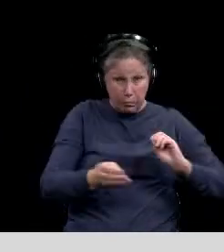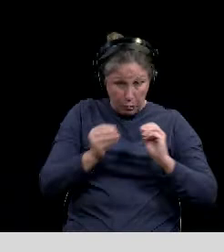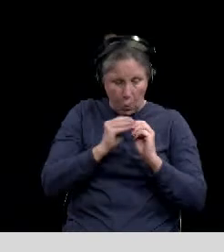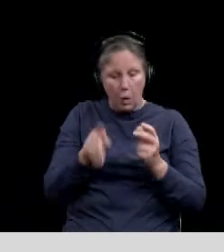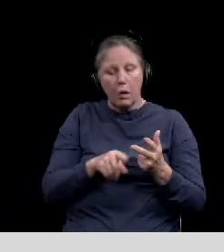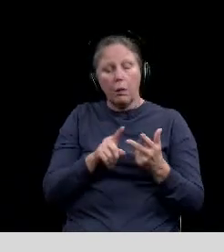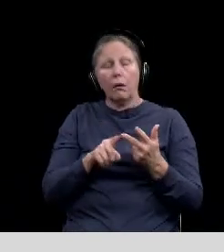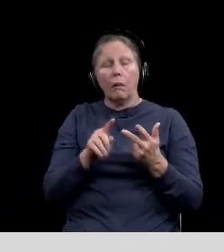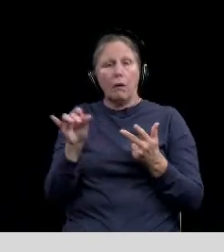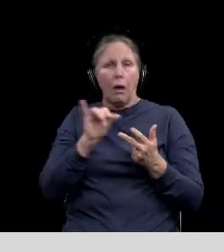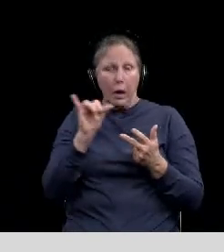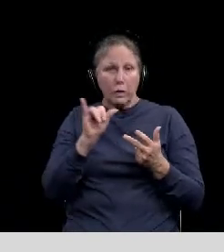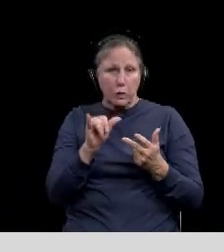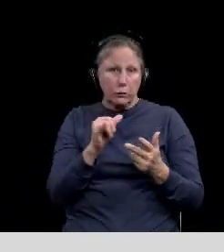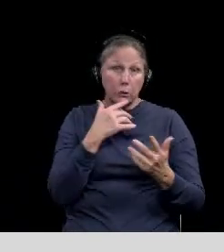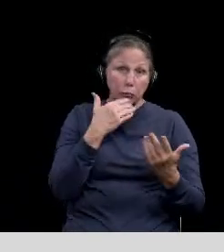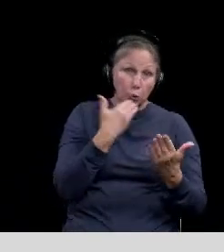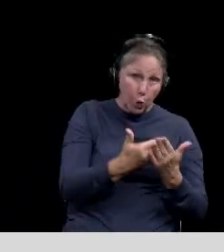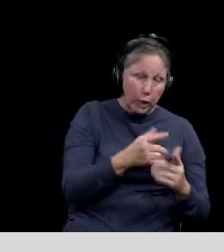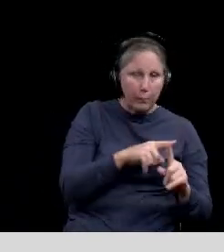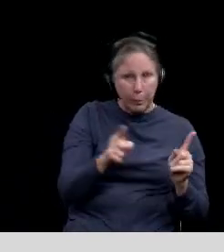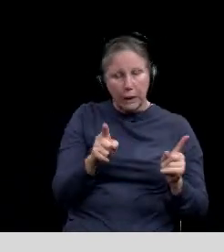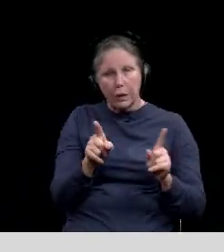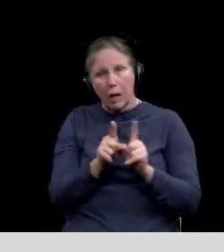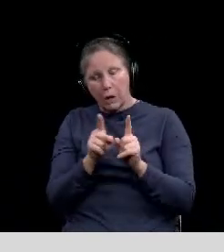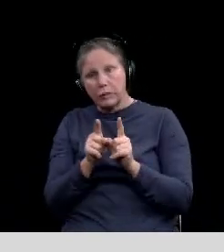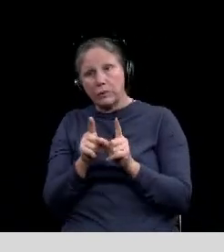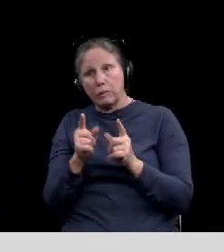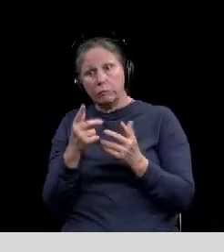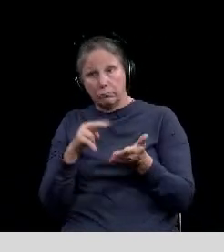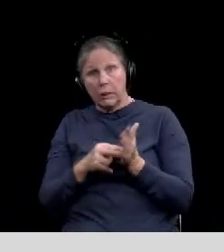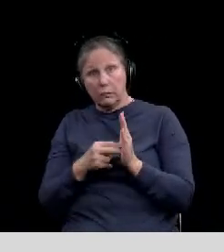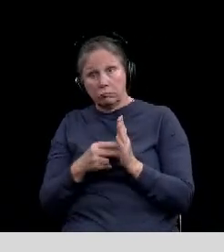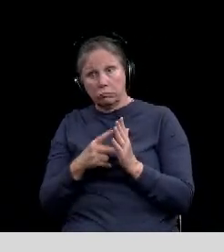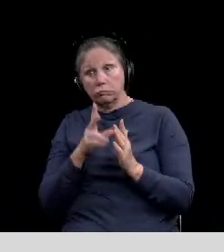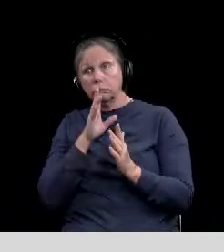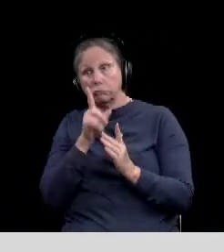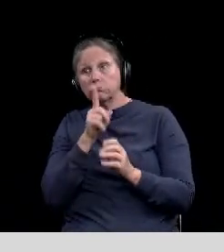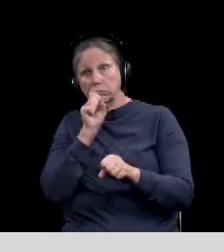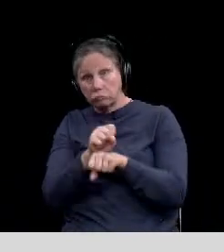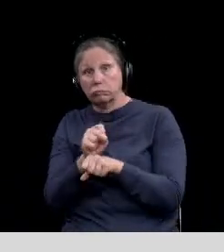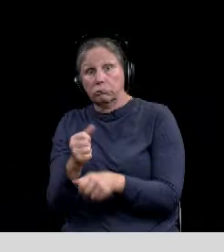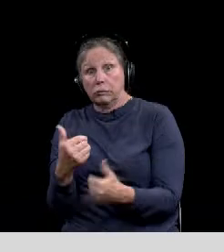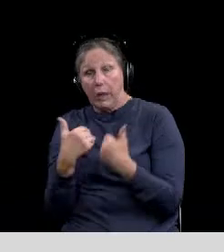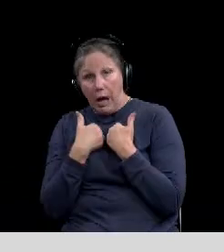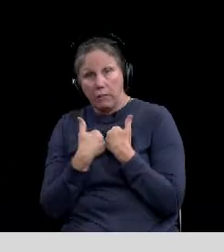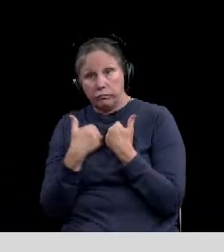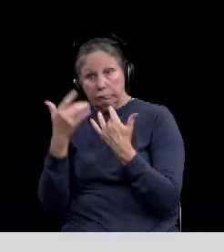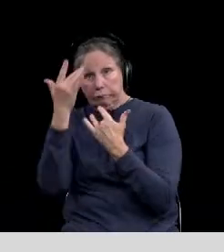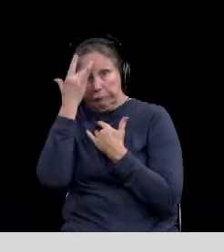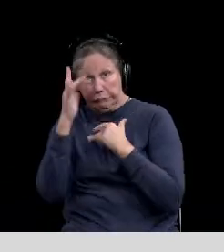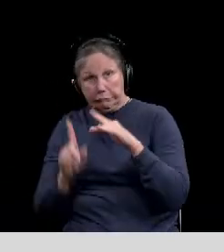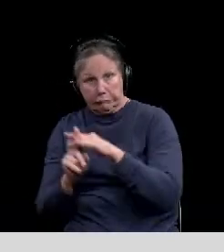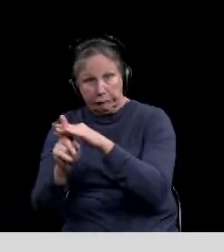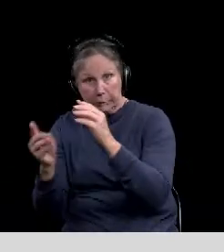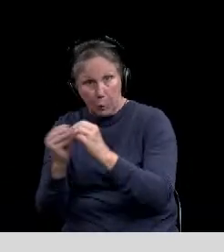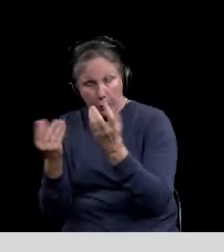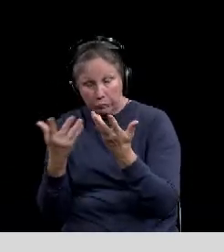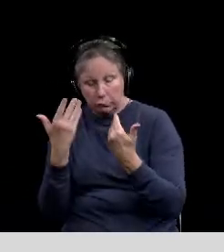So in a way that could be a good thing, but it also could be that we're actually having more COVID than we were previously having.